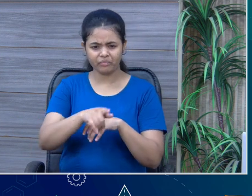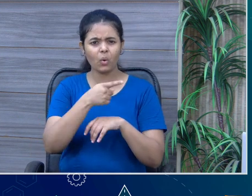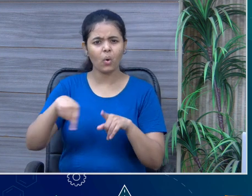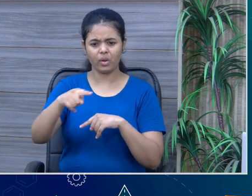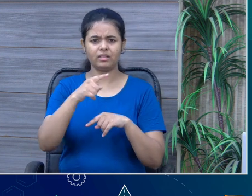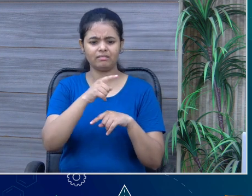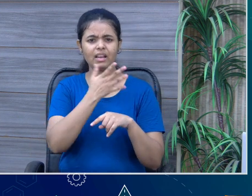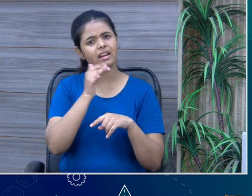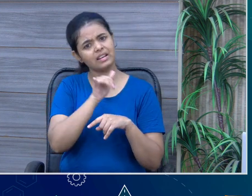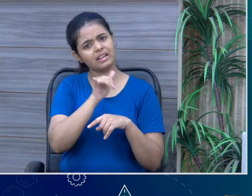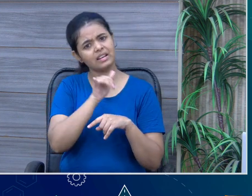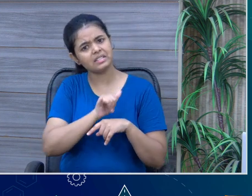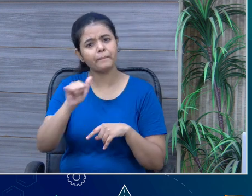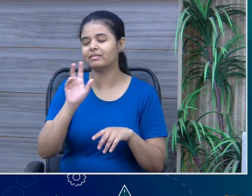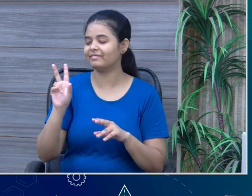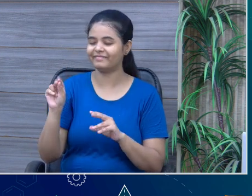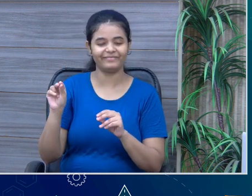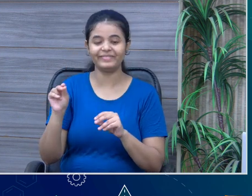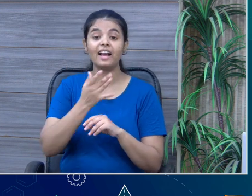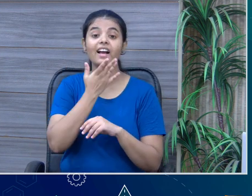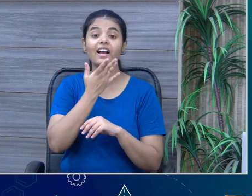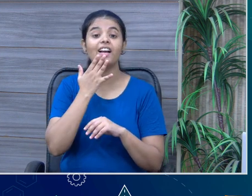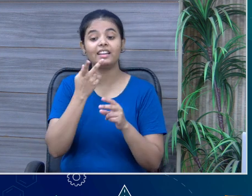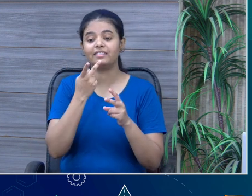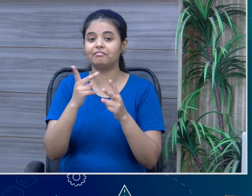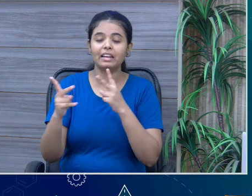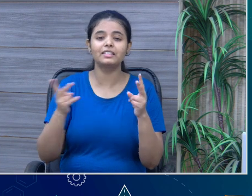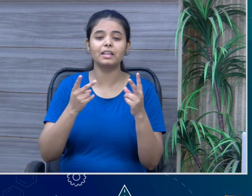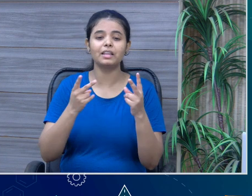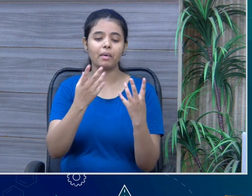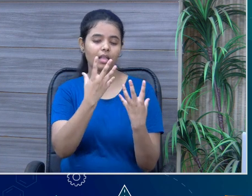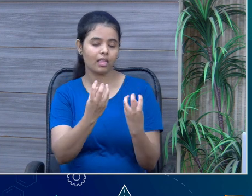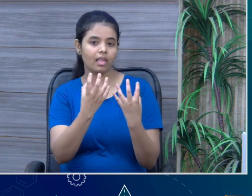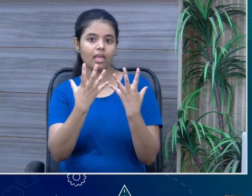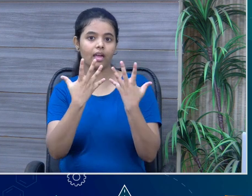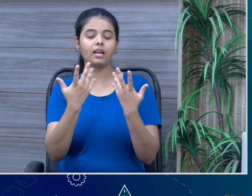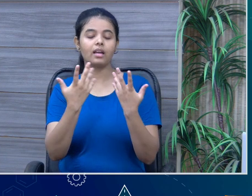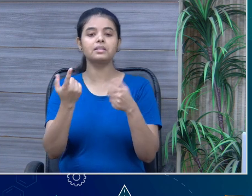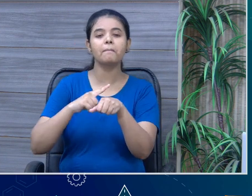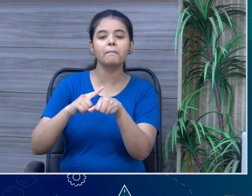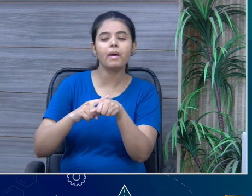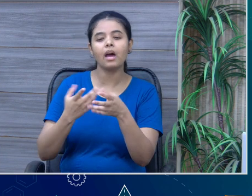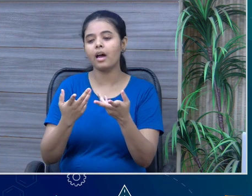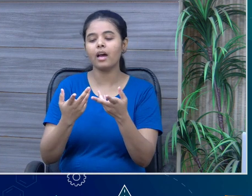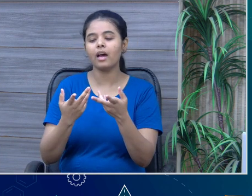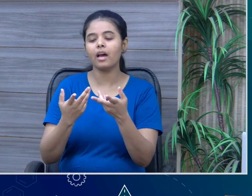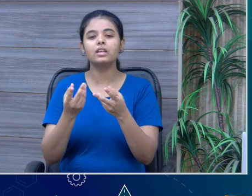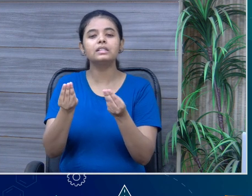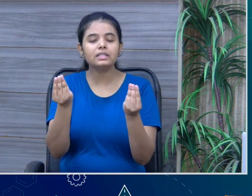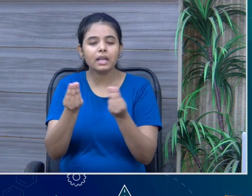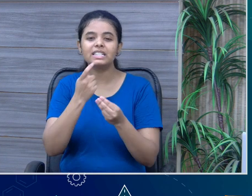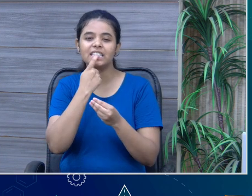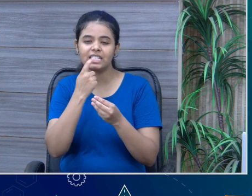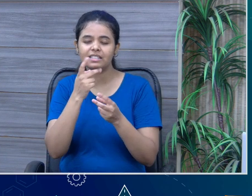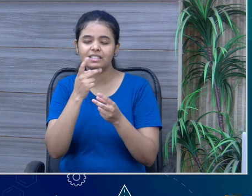they all white? No. They are not. Some are really off-white. Some are grays in color. Some are white in color. Some